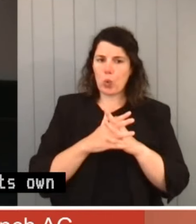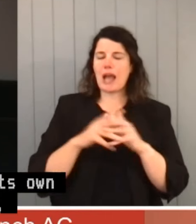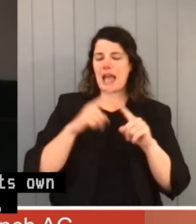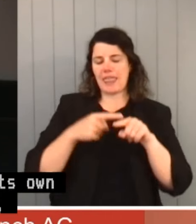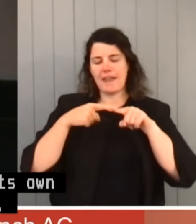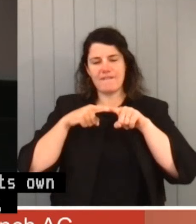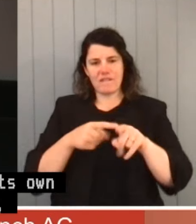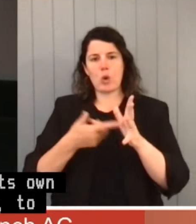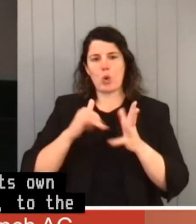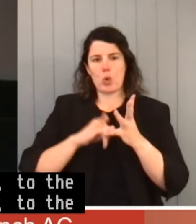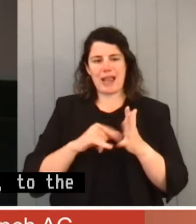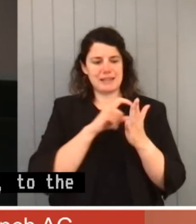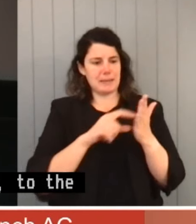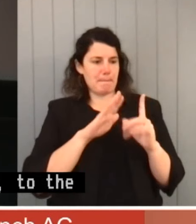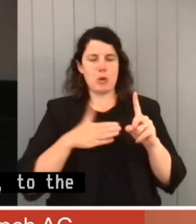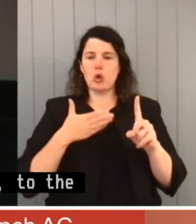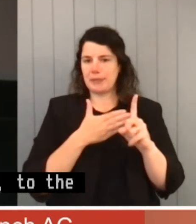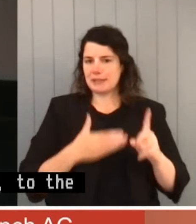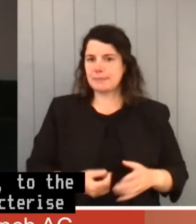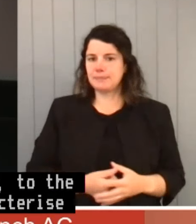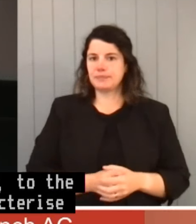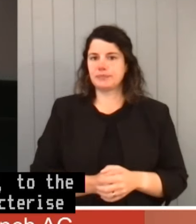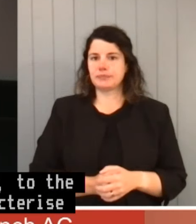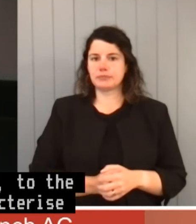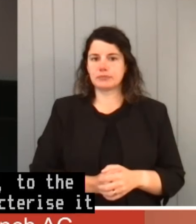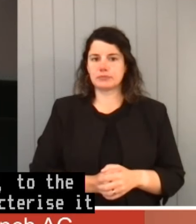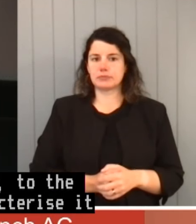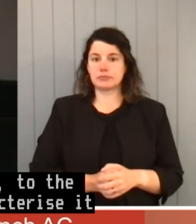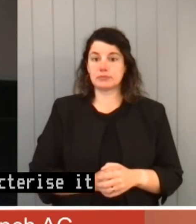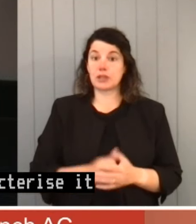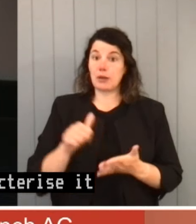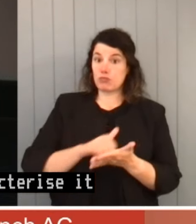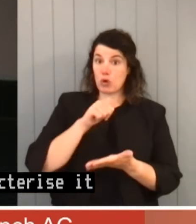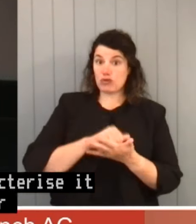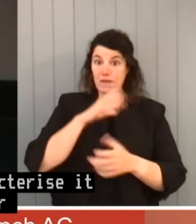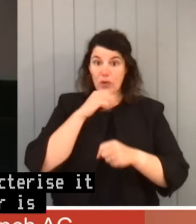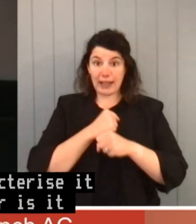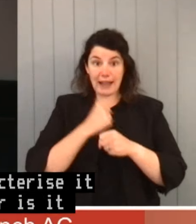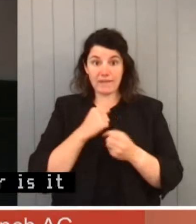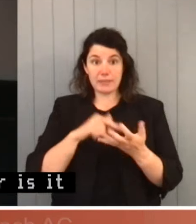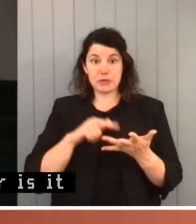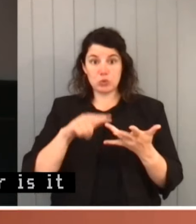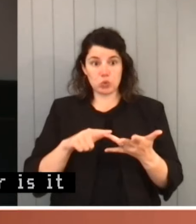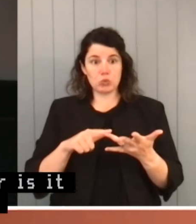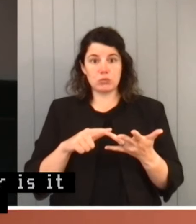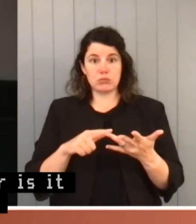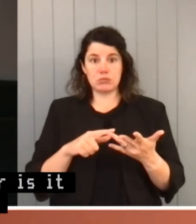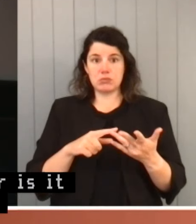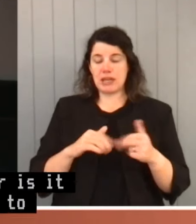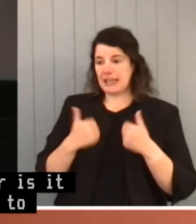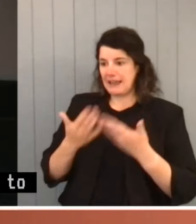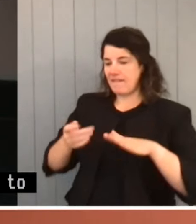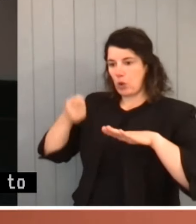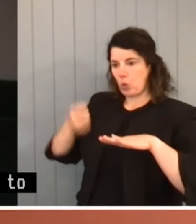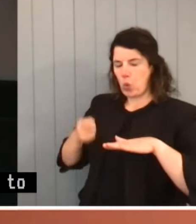a statutory purpose. Nor is it appropriate for the courts to construe a statute by imposing on it a meaning that the